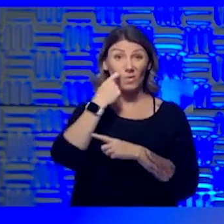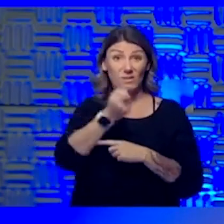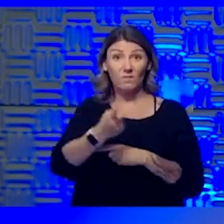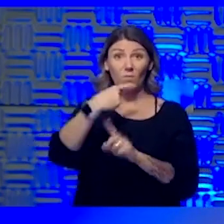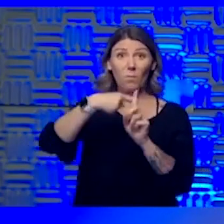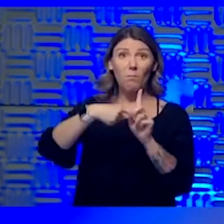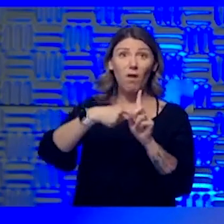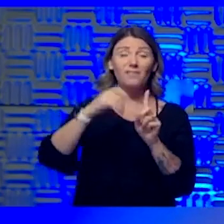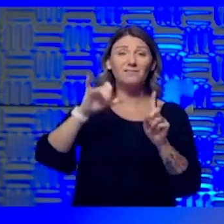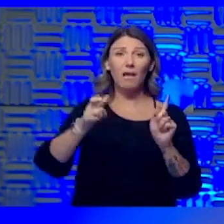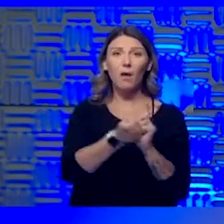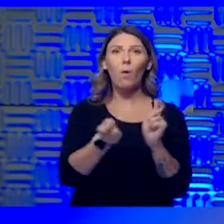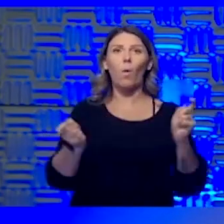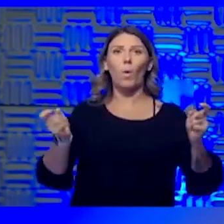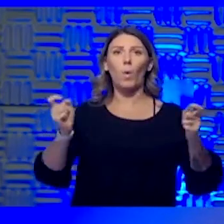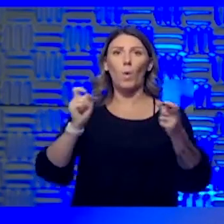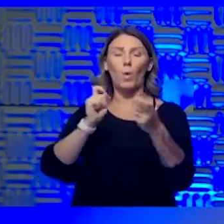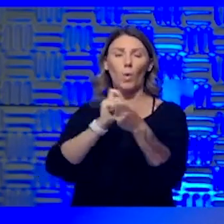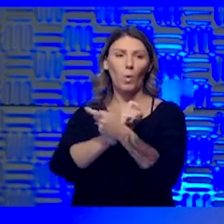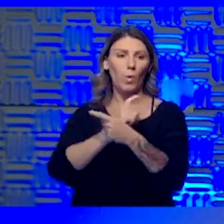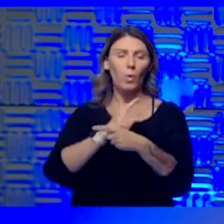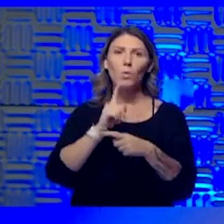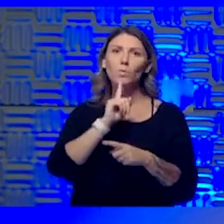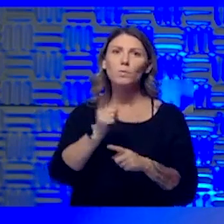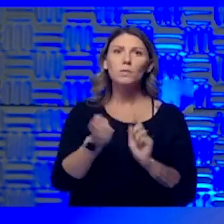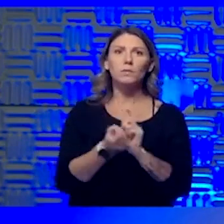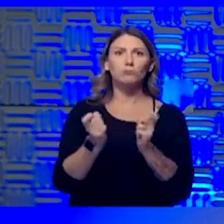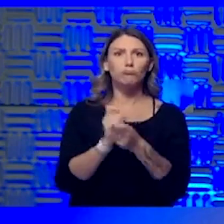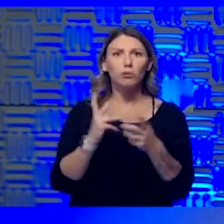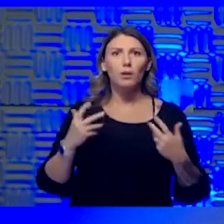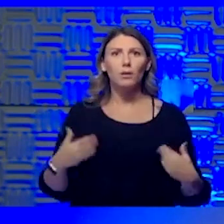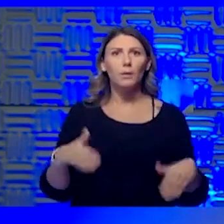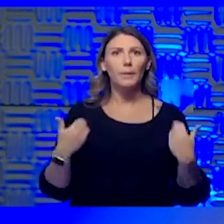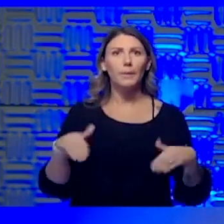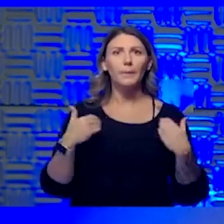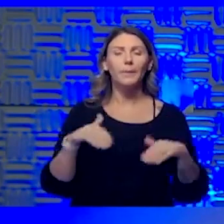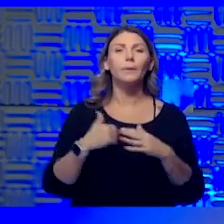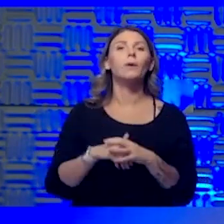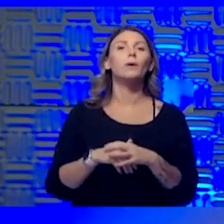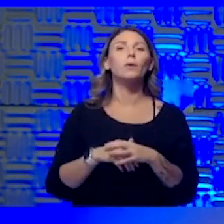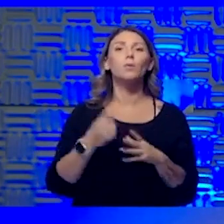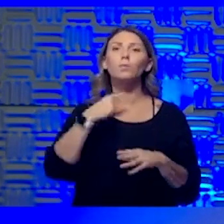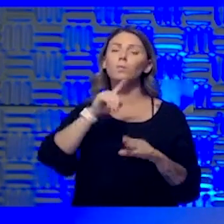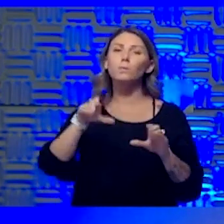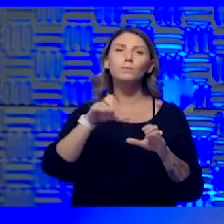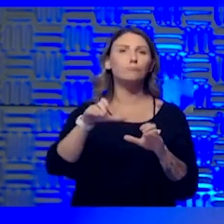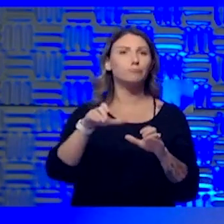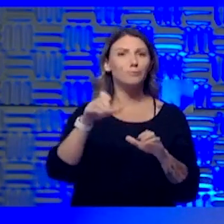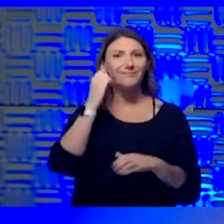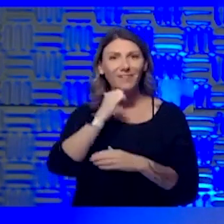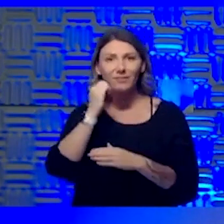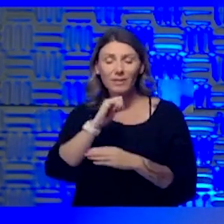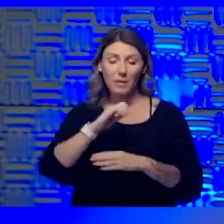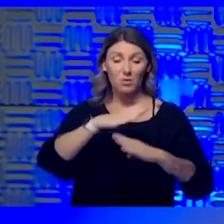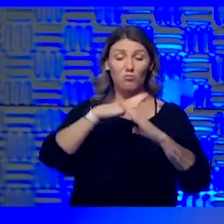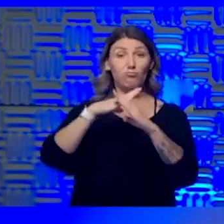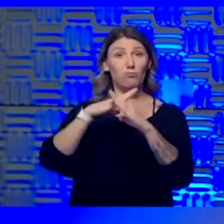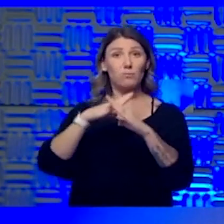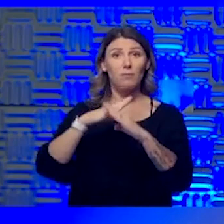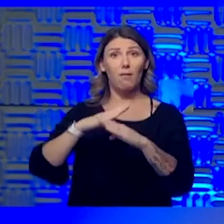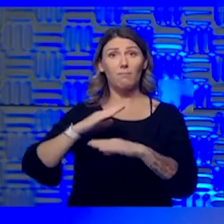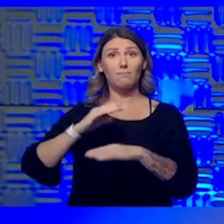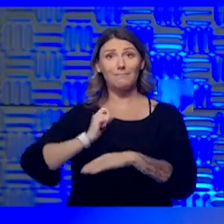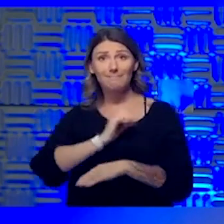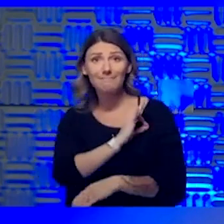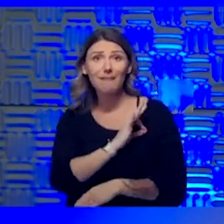even higher velocity. So we have done a lot of things to protect healthcare workers and patients and loved ones from coming